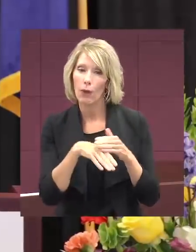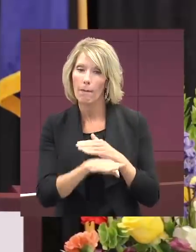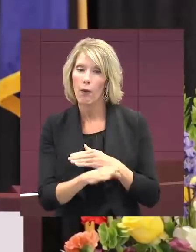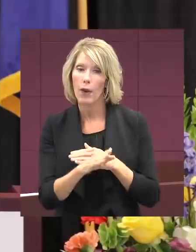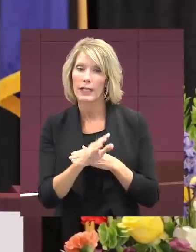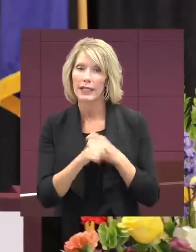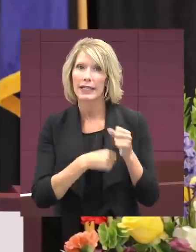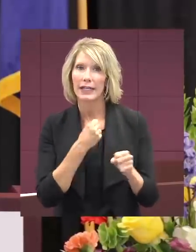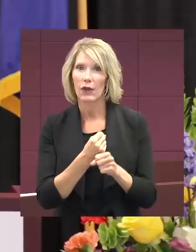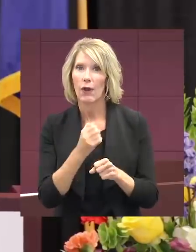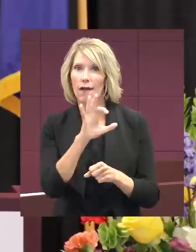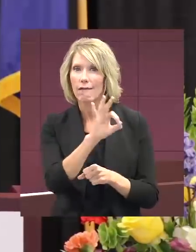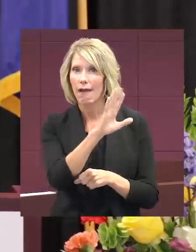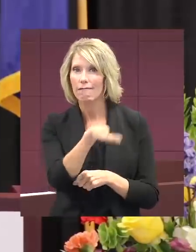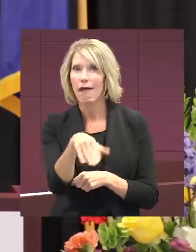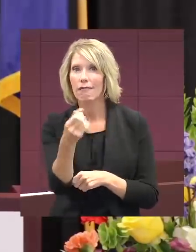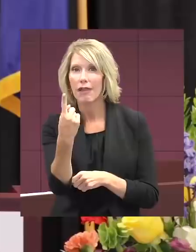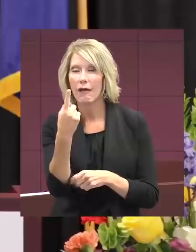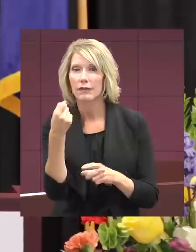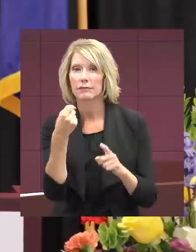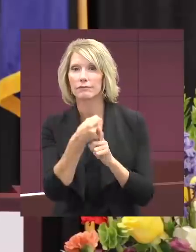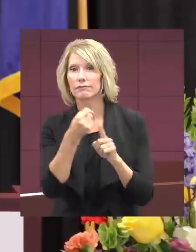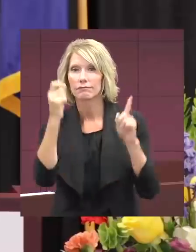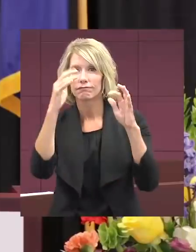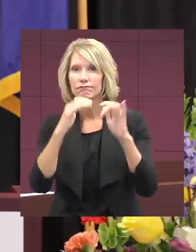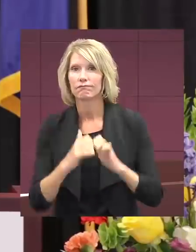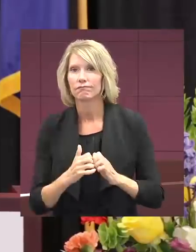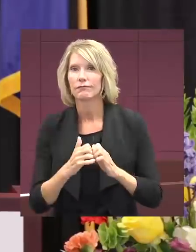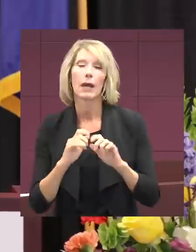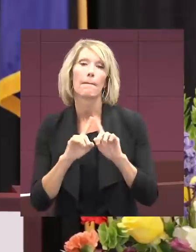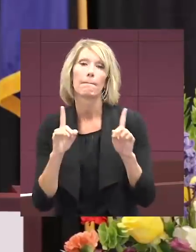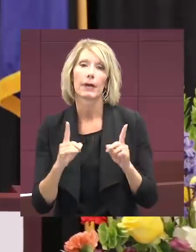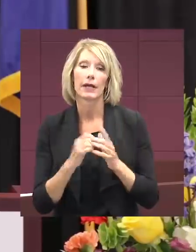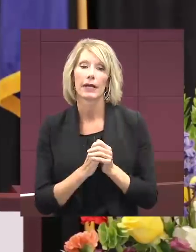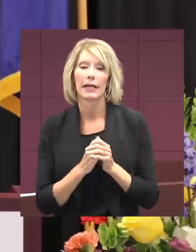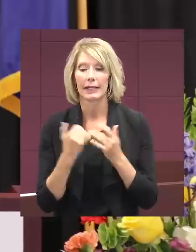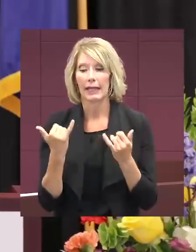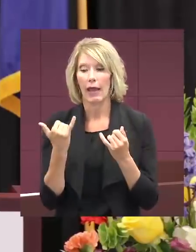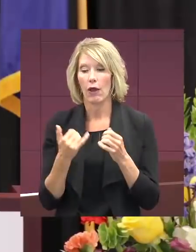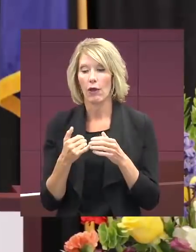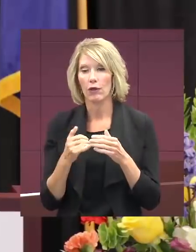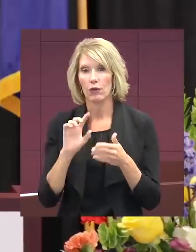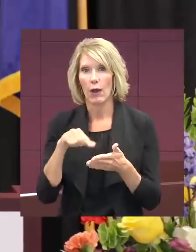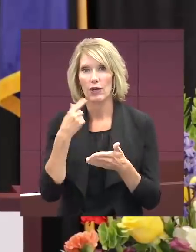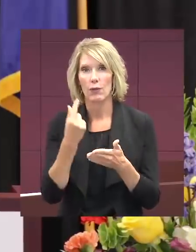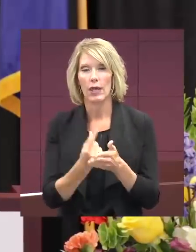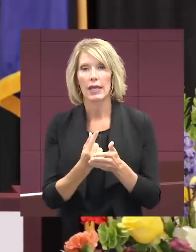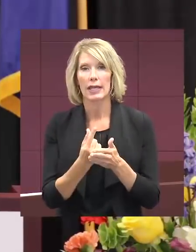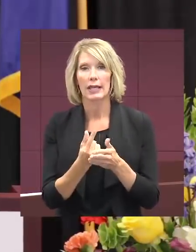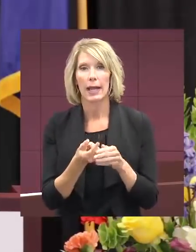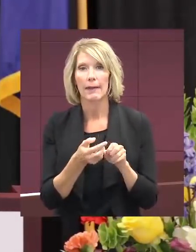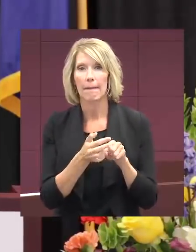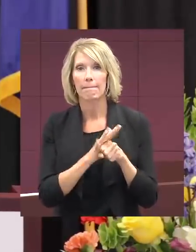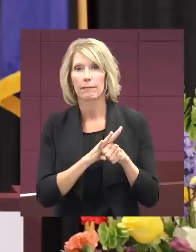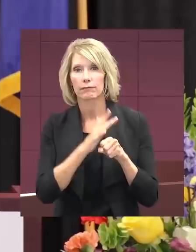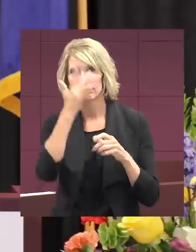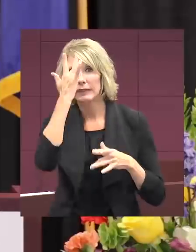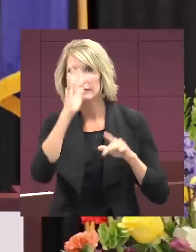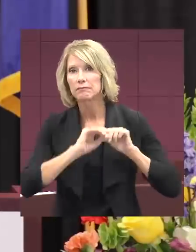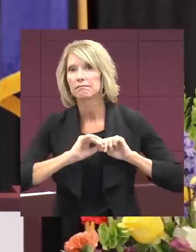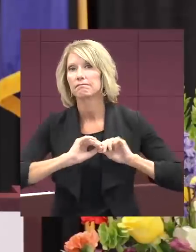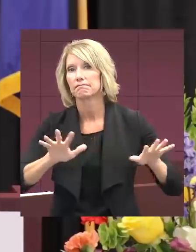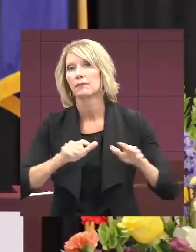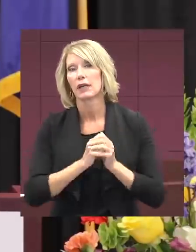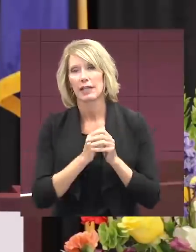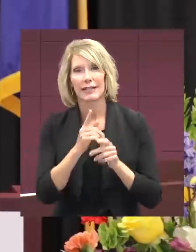History. Now you're graduating during pandemic. History. These are things that you will never forget. These are